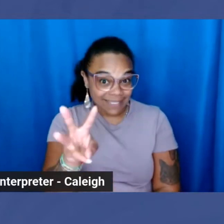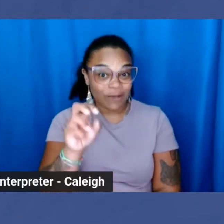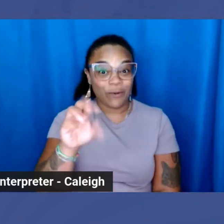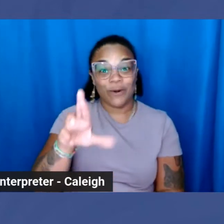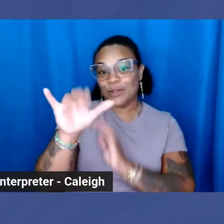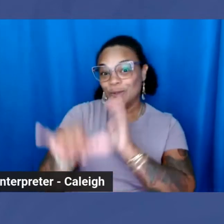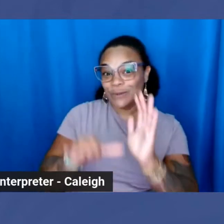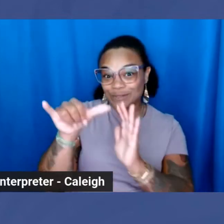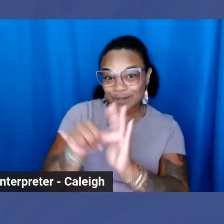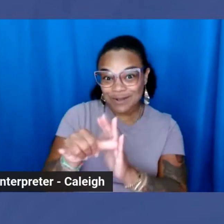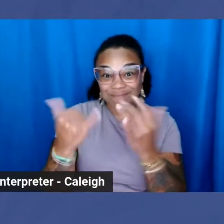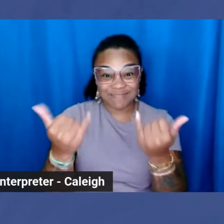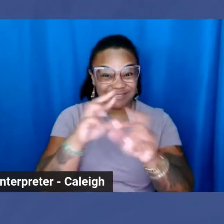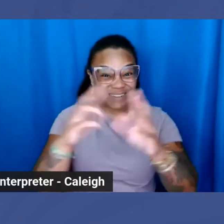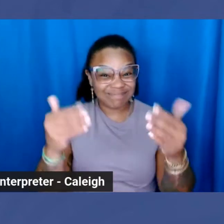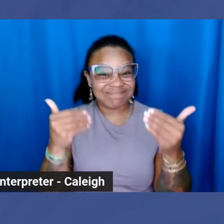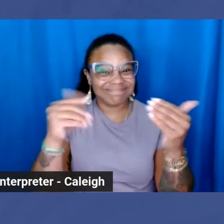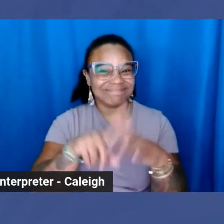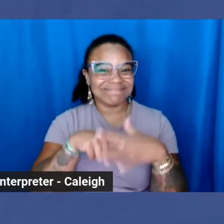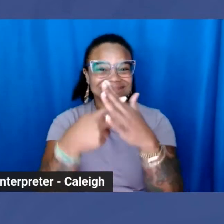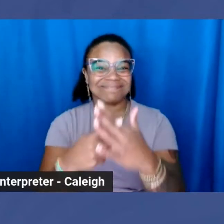without further ado, let's get into it.